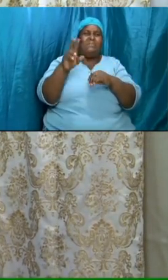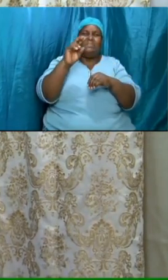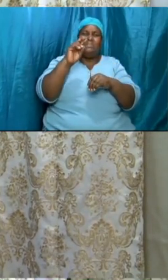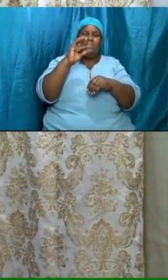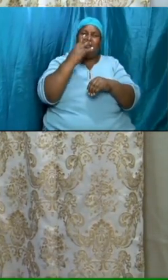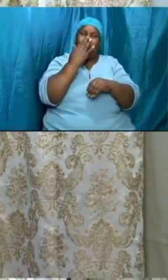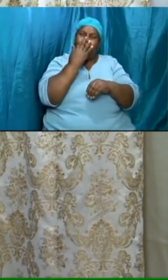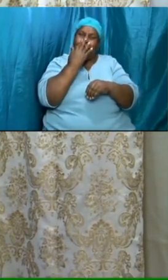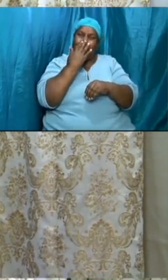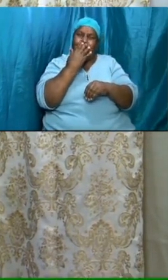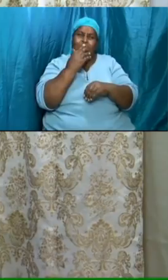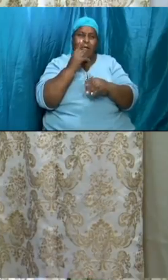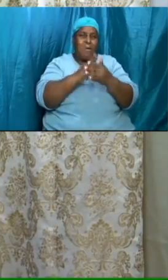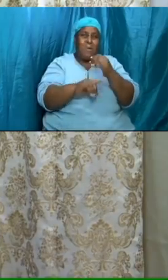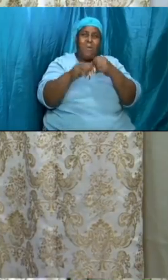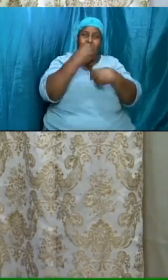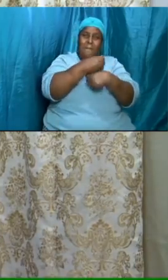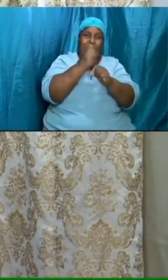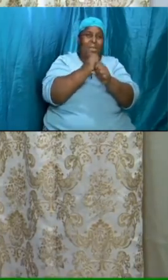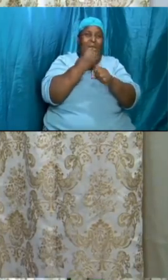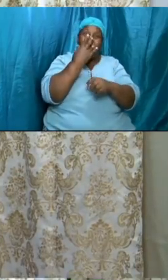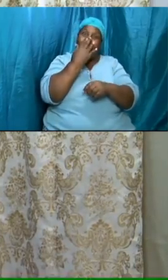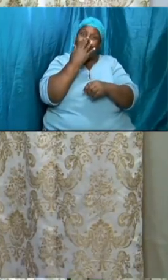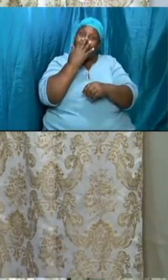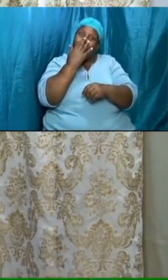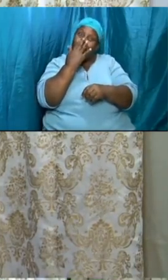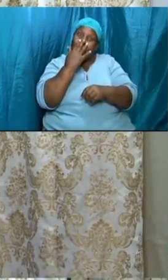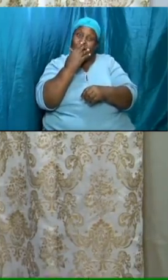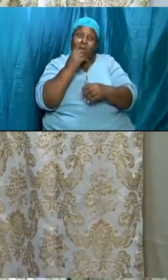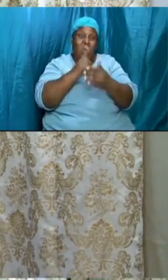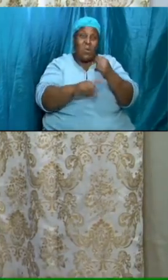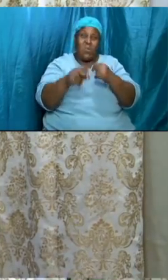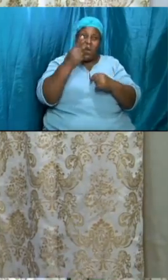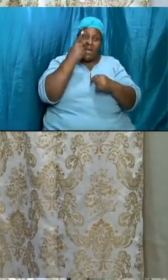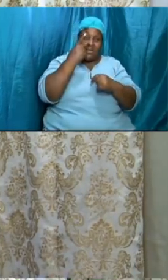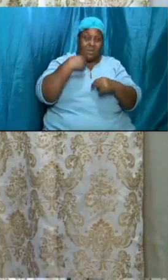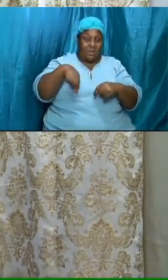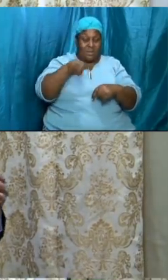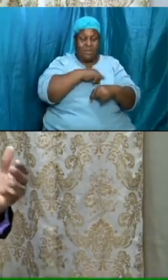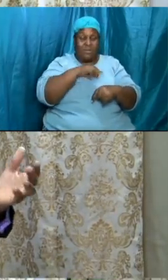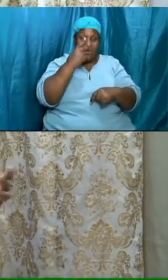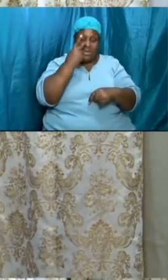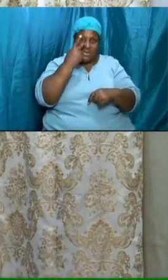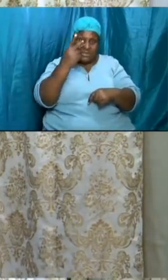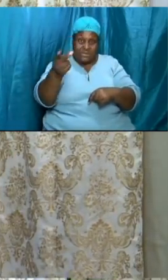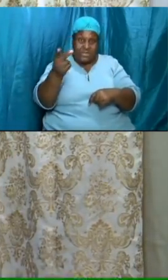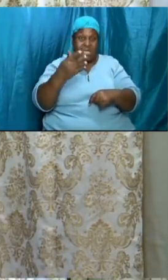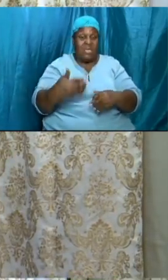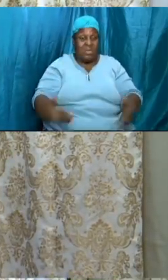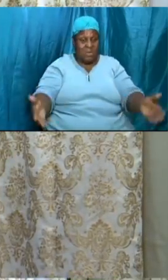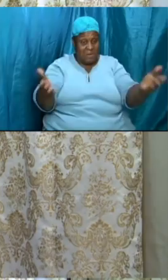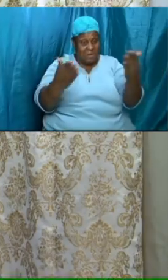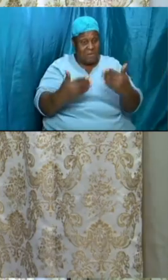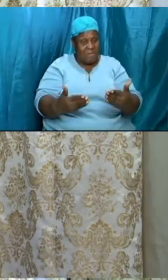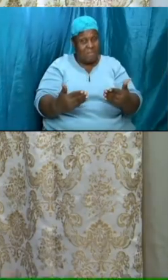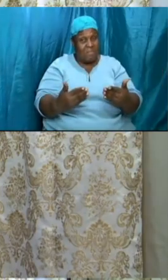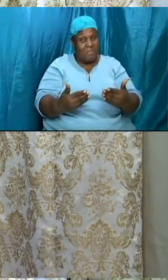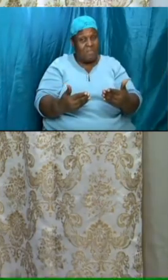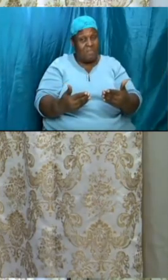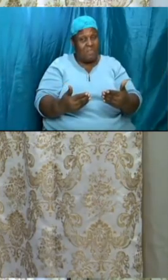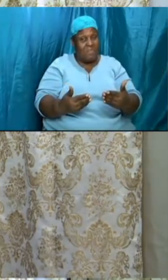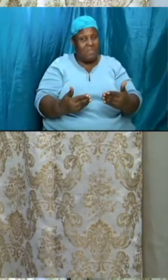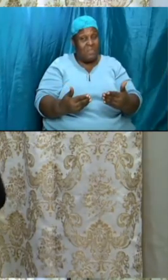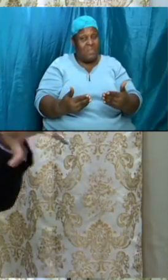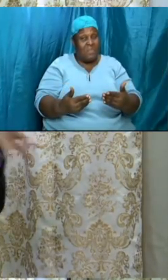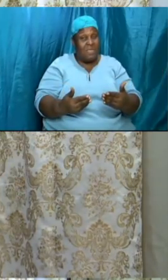what makes up the color scheme that we see here is probably about seven colors and we blend